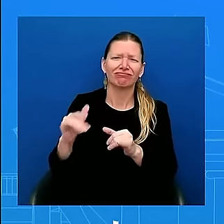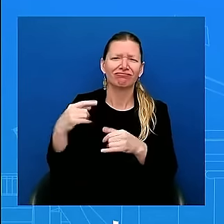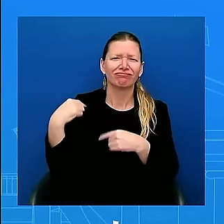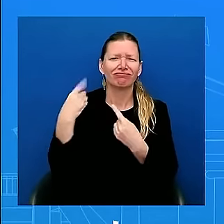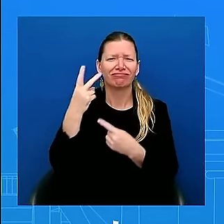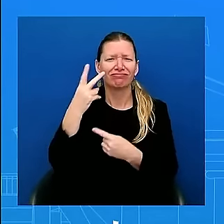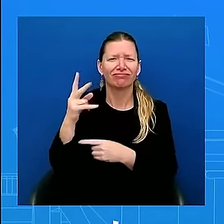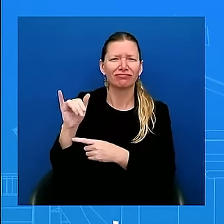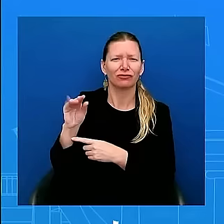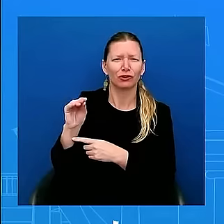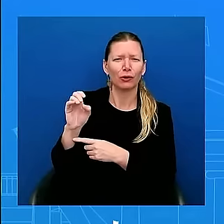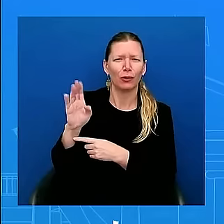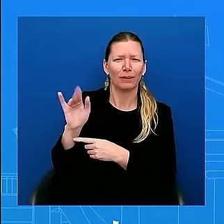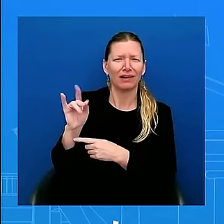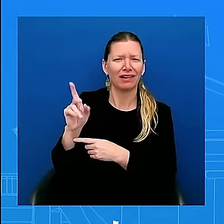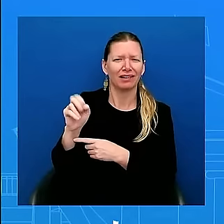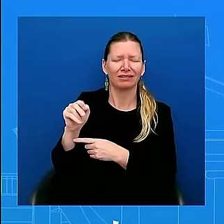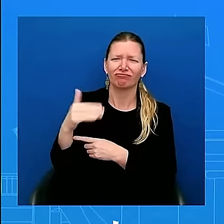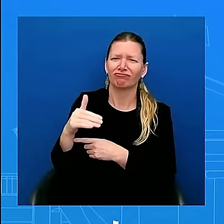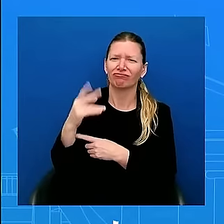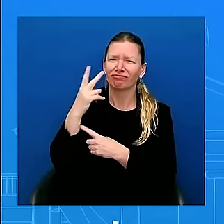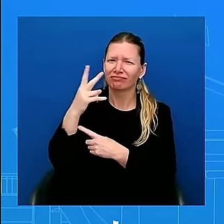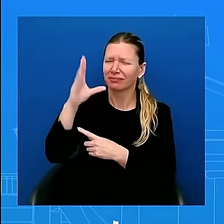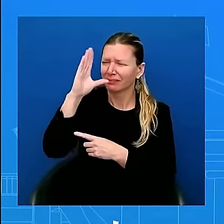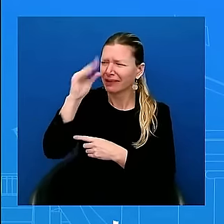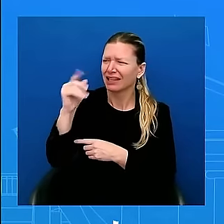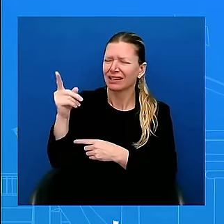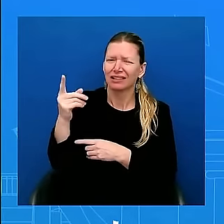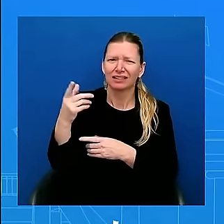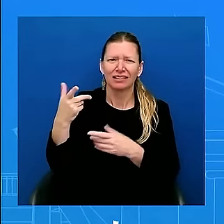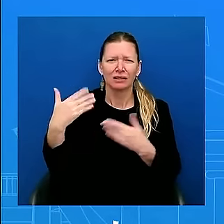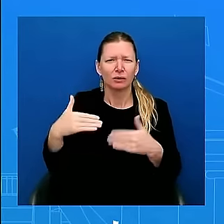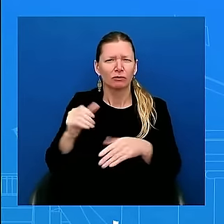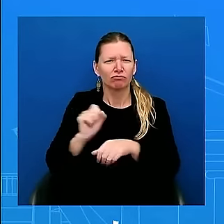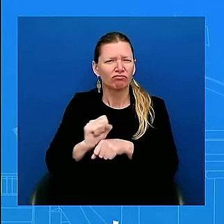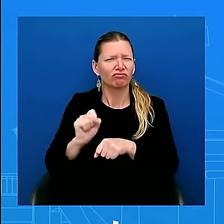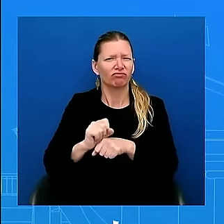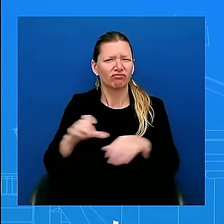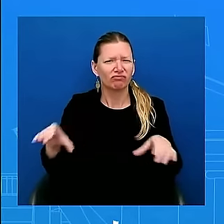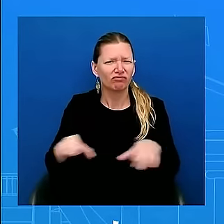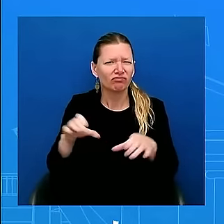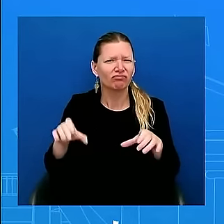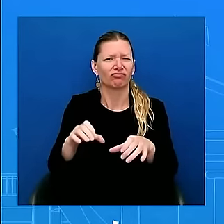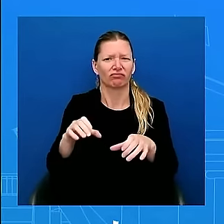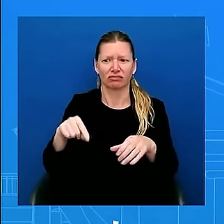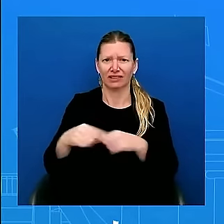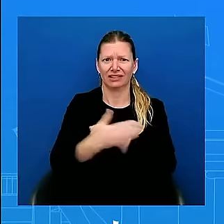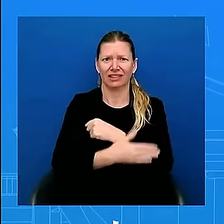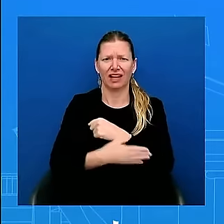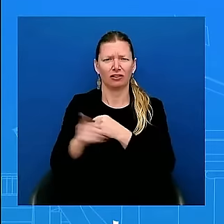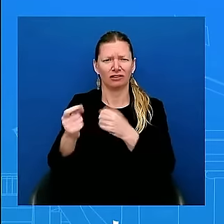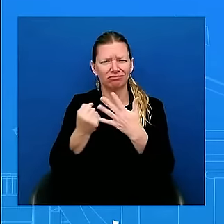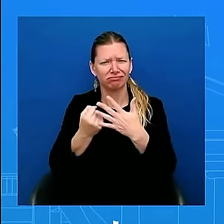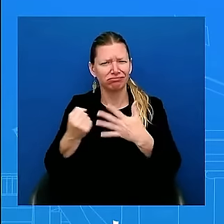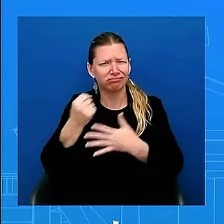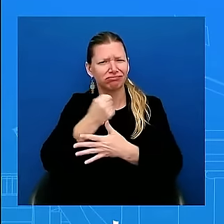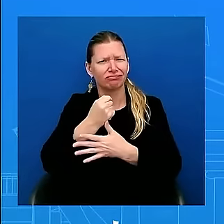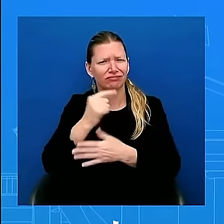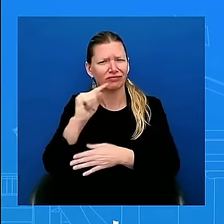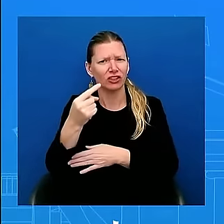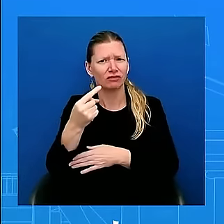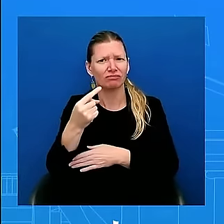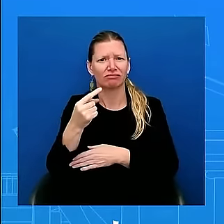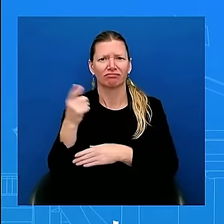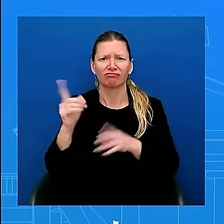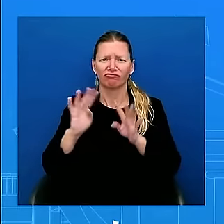done, put country first. Surrounded by his family, you heard the president say, I revere this office, but I love